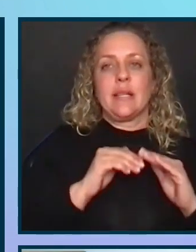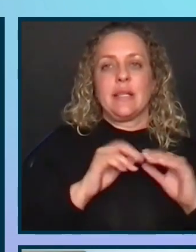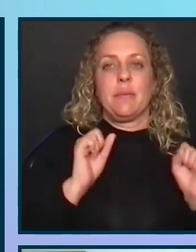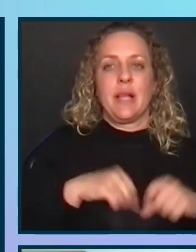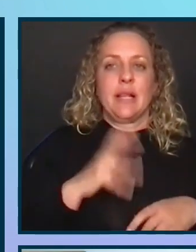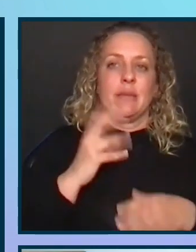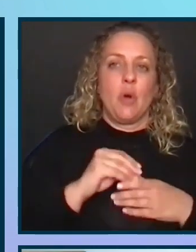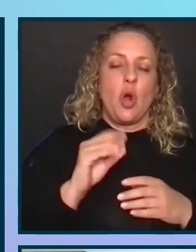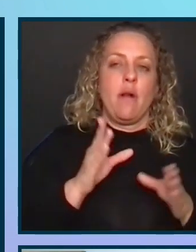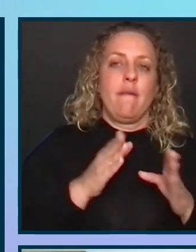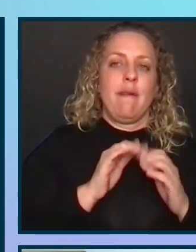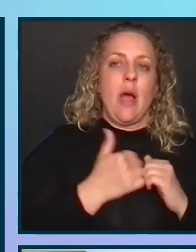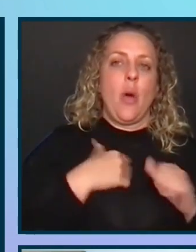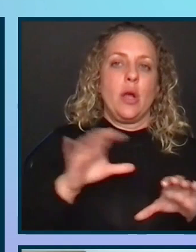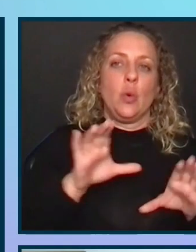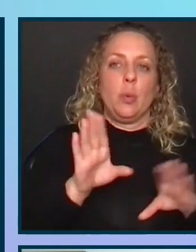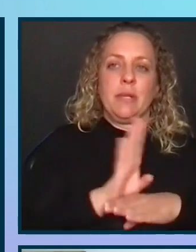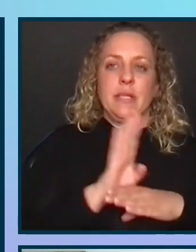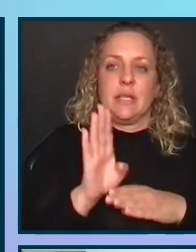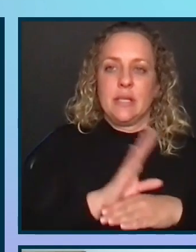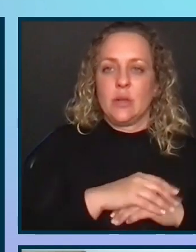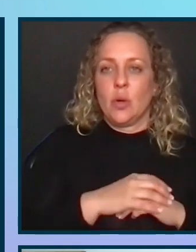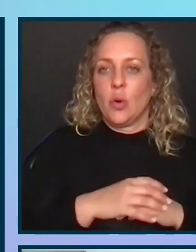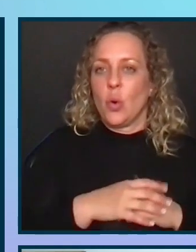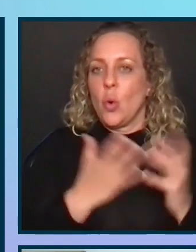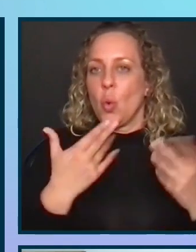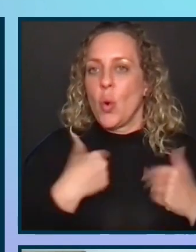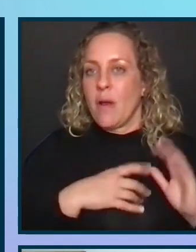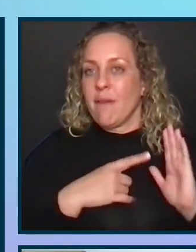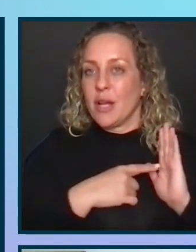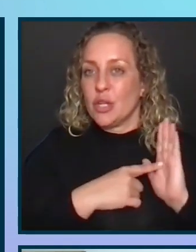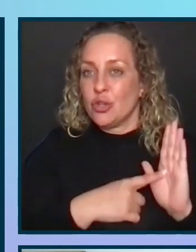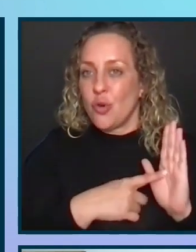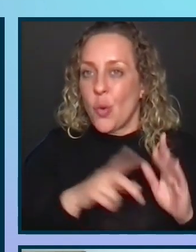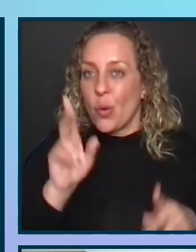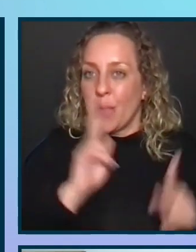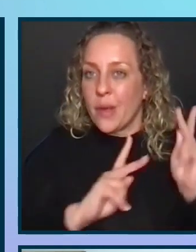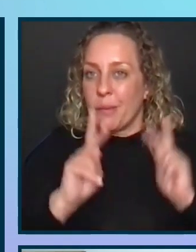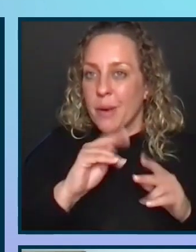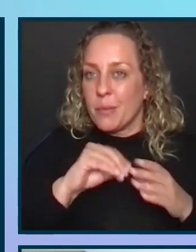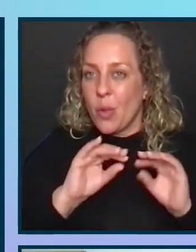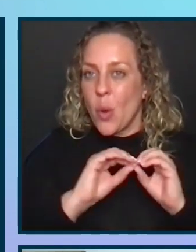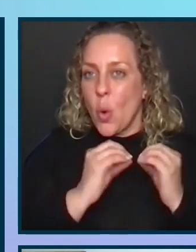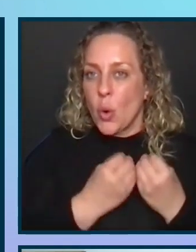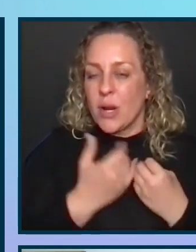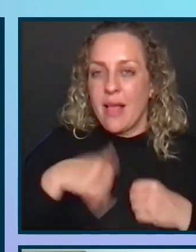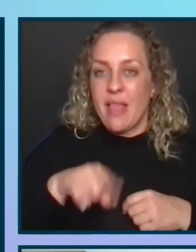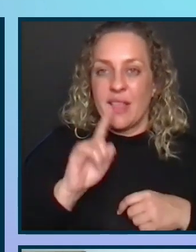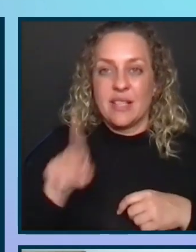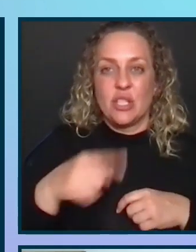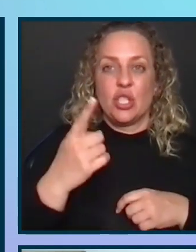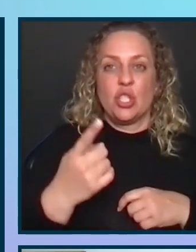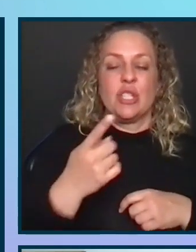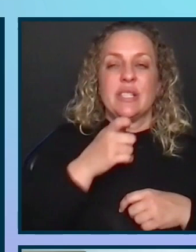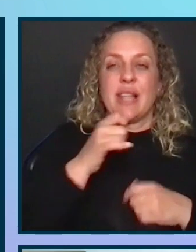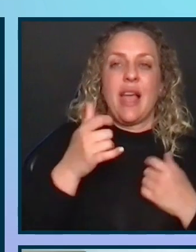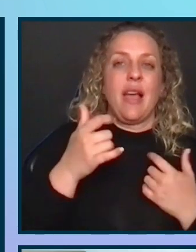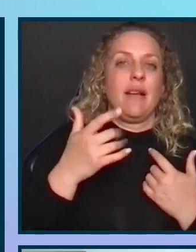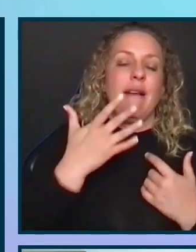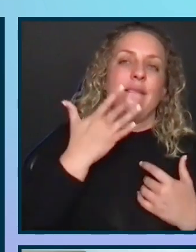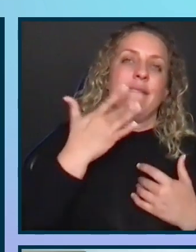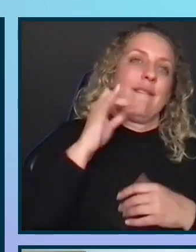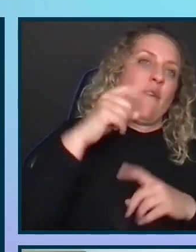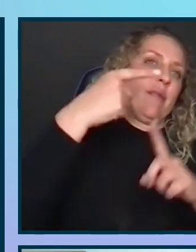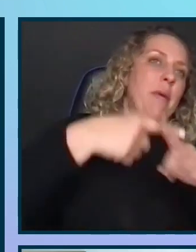is part of the way I do business? What if I show the people of the organization that this is just not a flavor of the month?